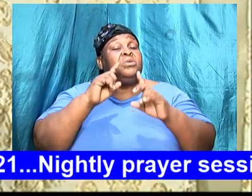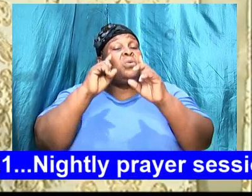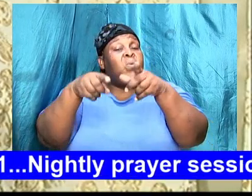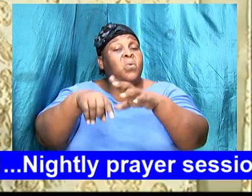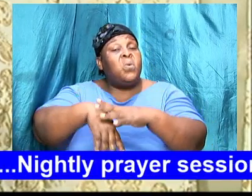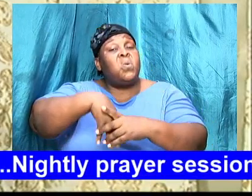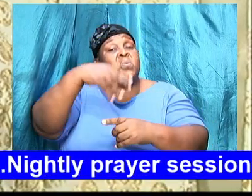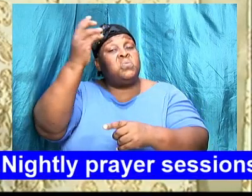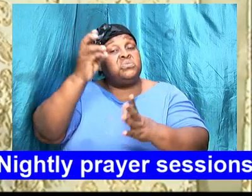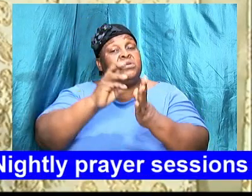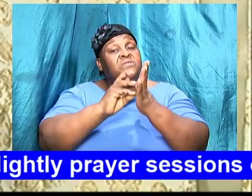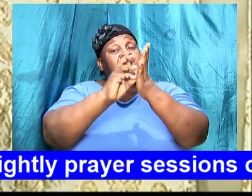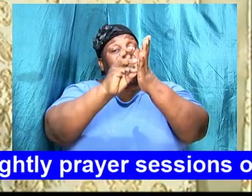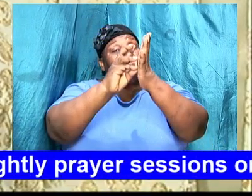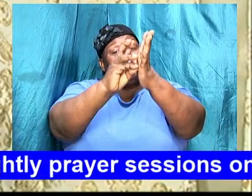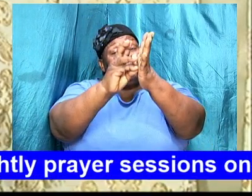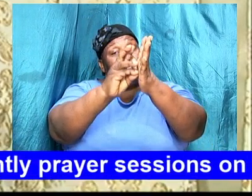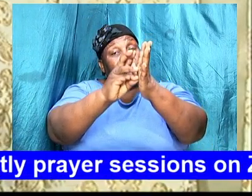God's will